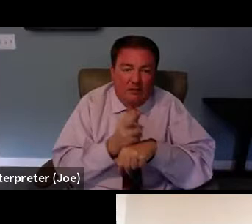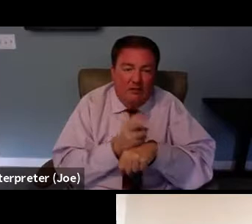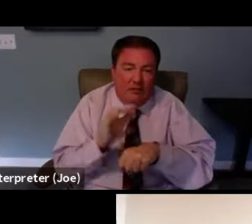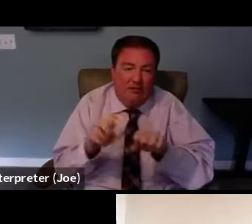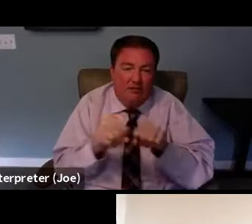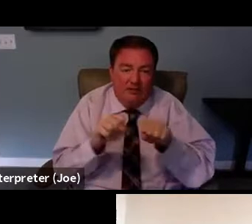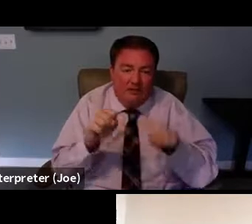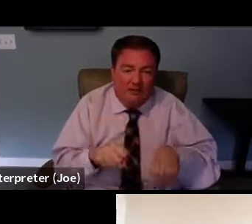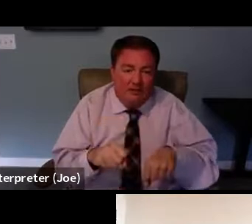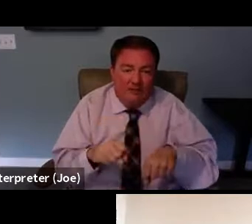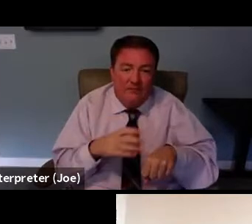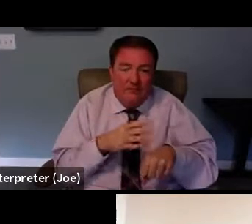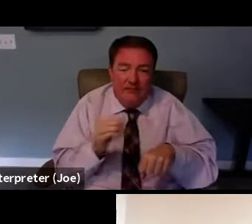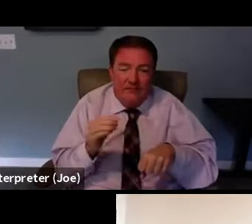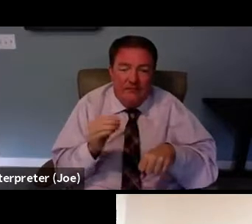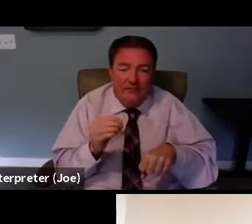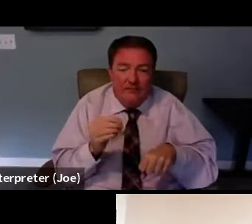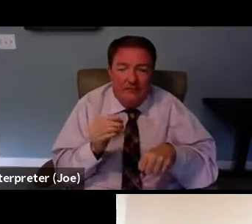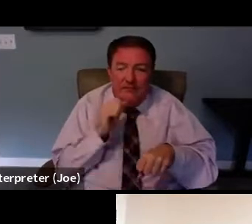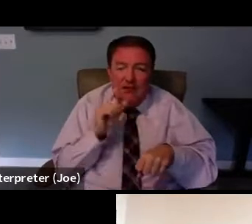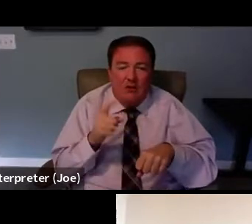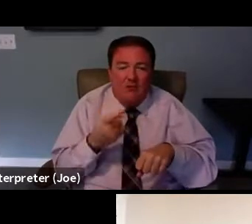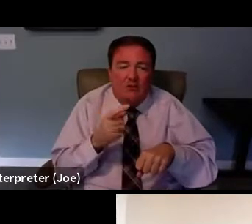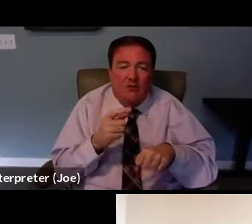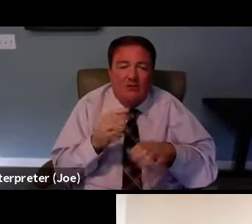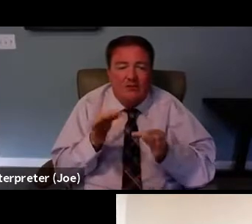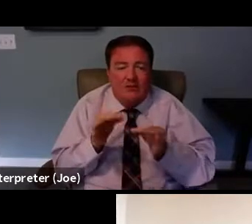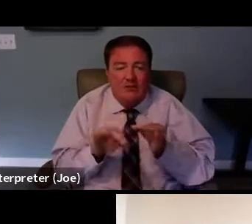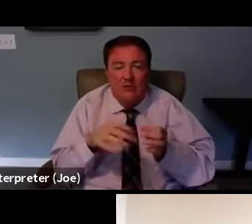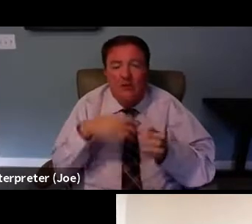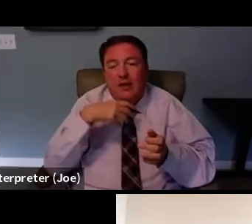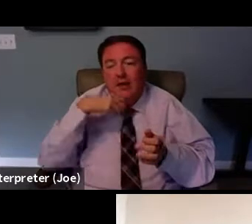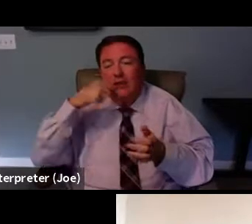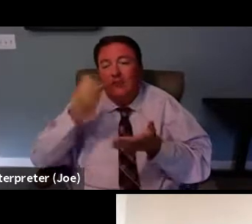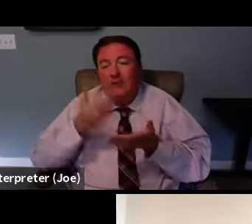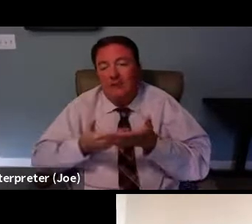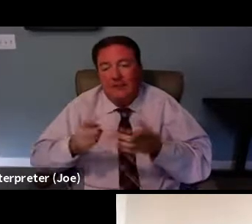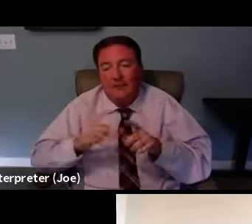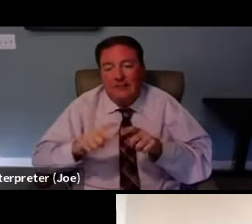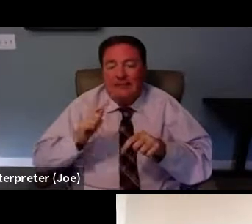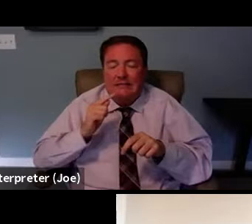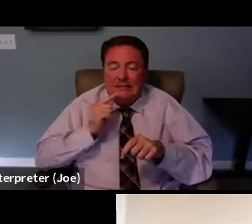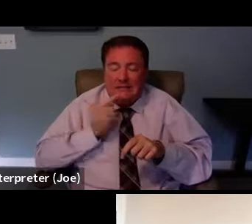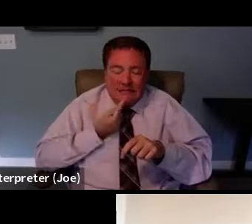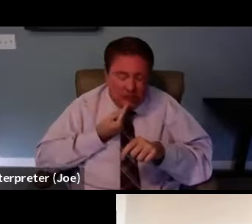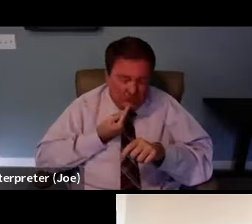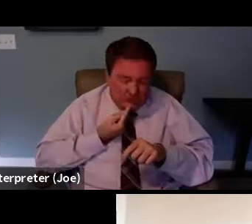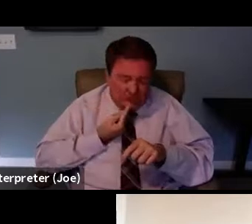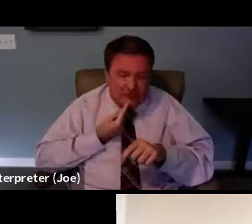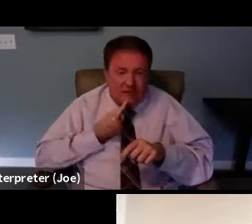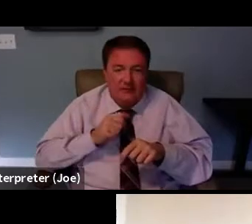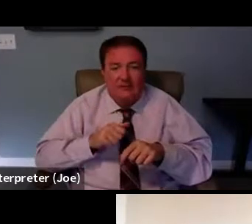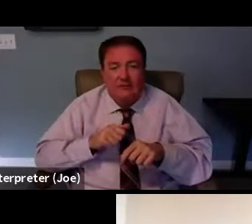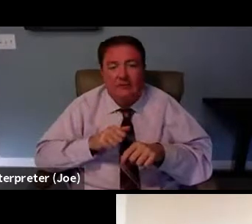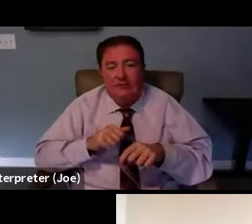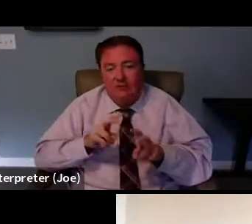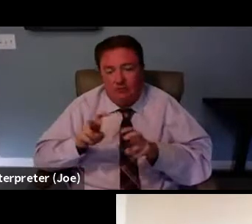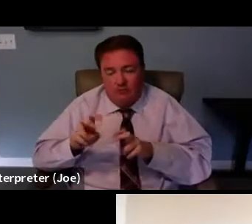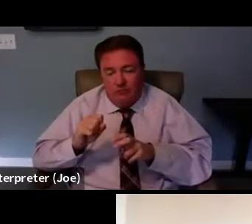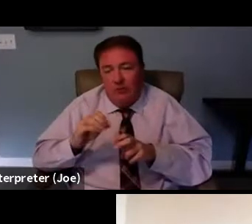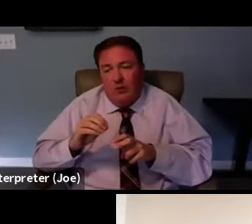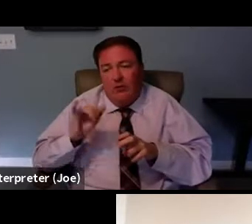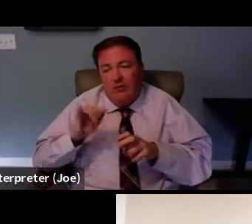And not just with, you know, simple aging things, but serious comorbidities. So this is, this is a very serious